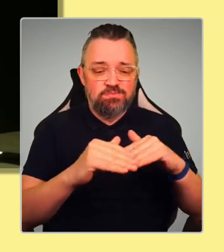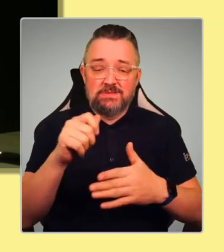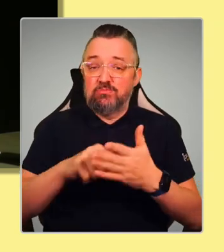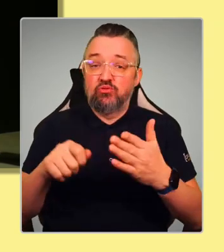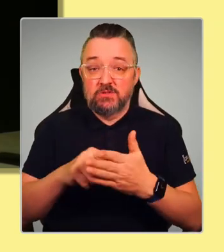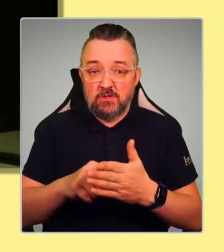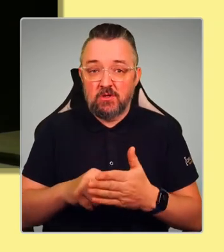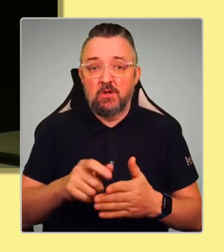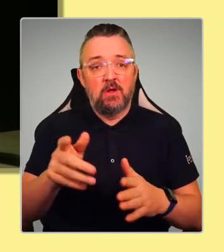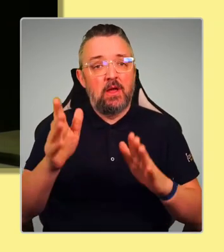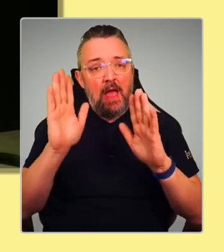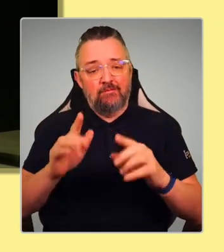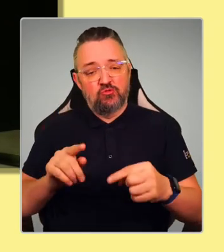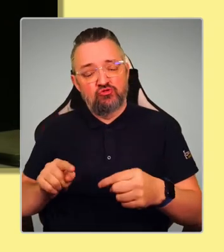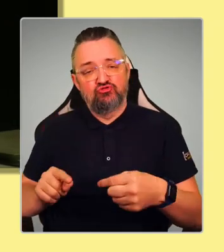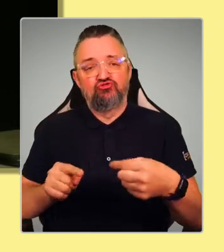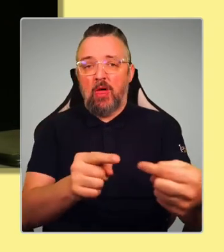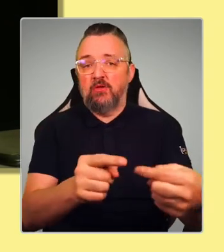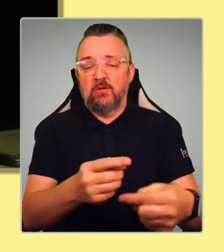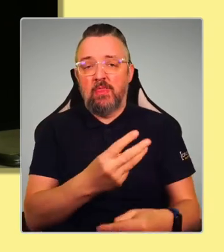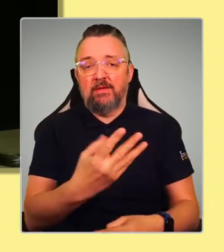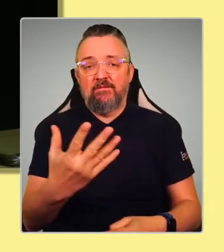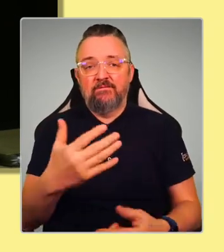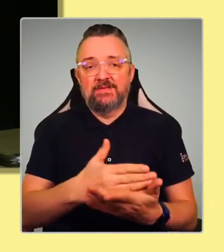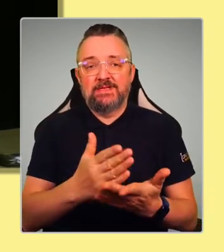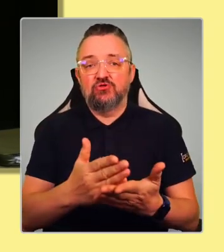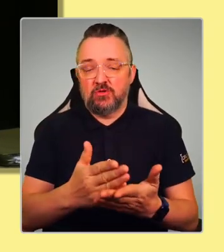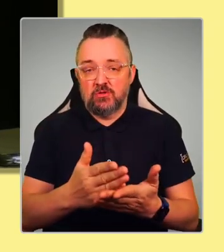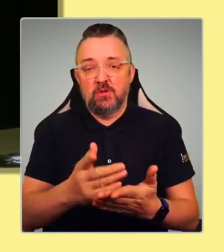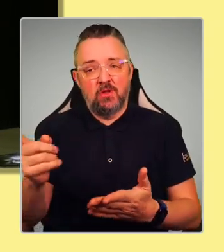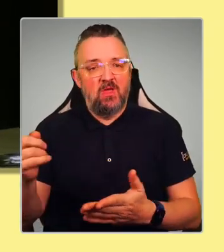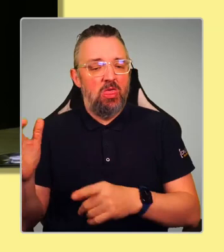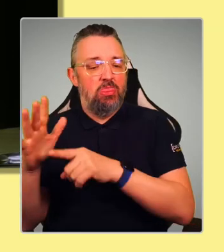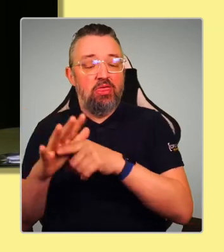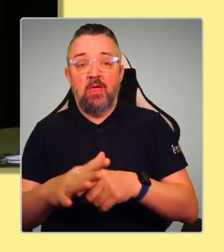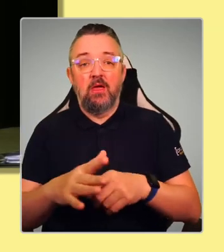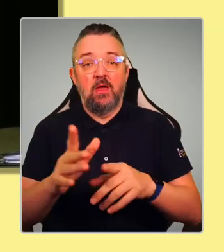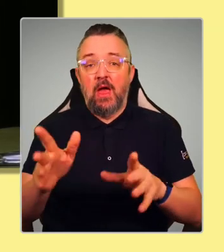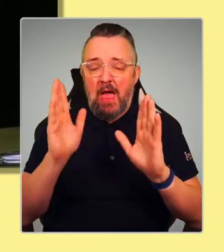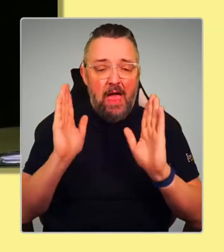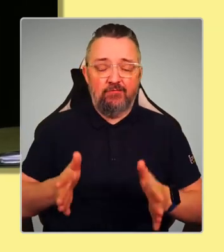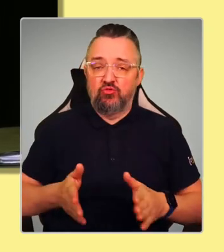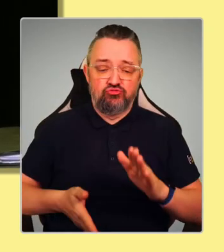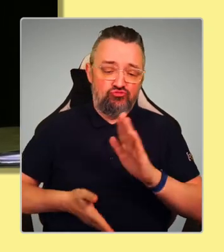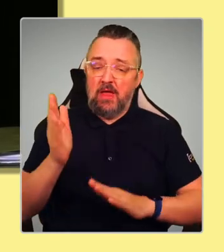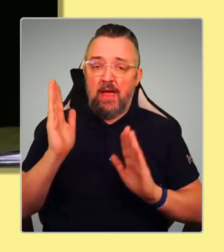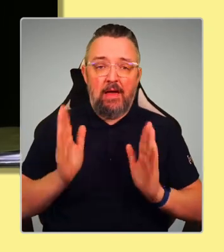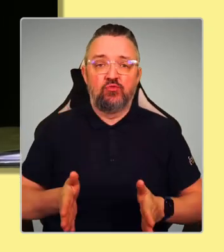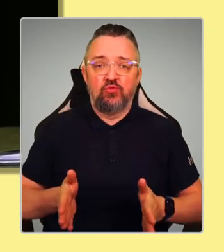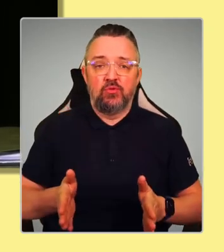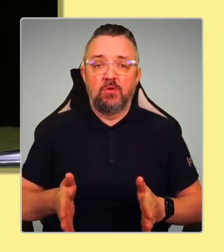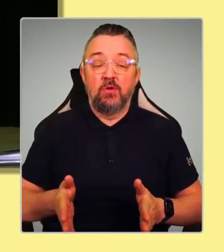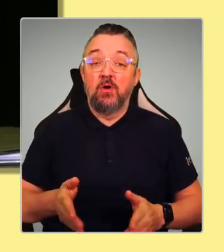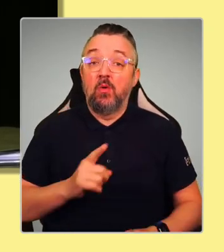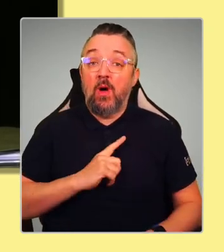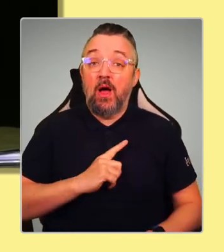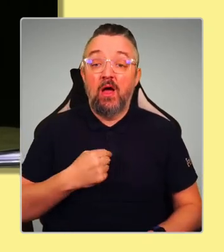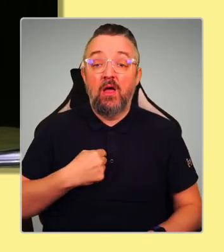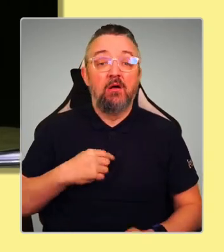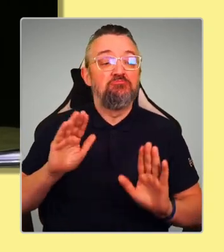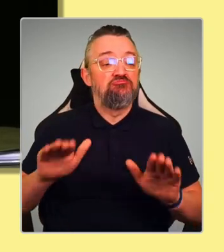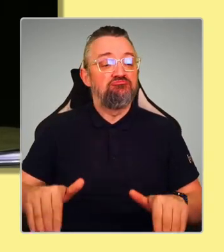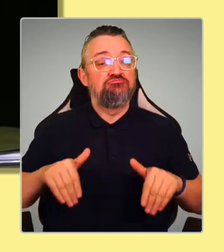the Section 35 veto without any equivocation. We must. Because if we do not, if we